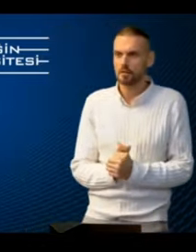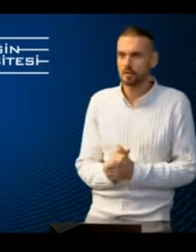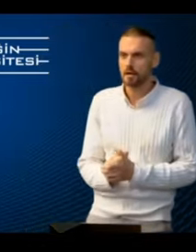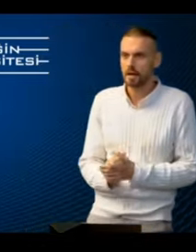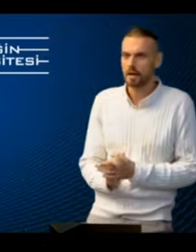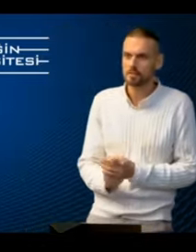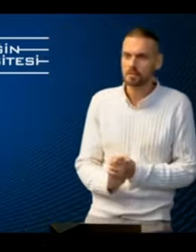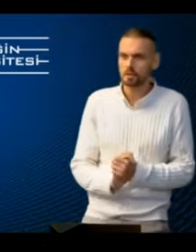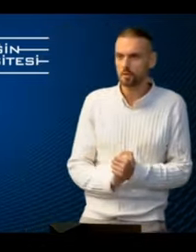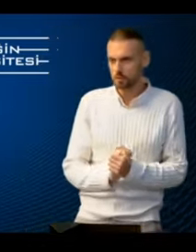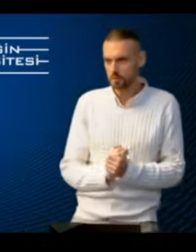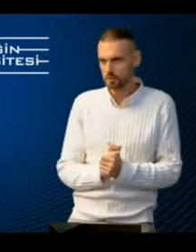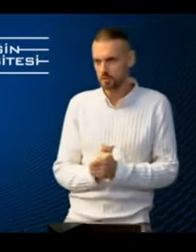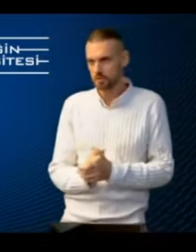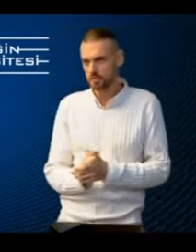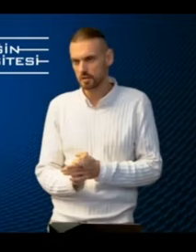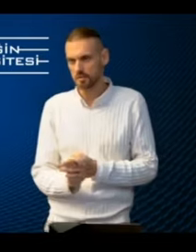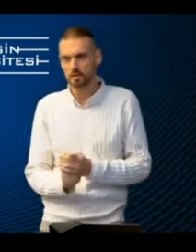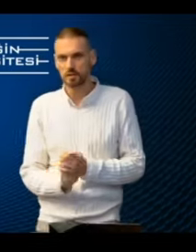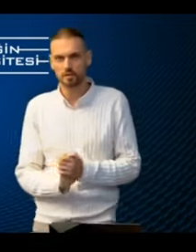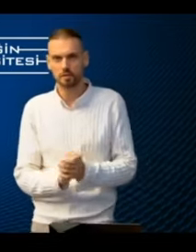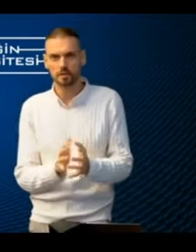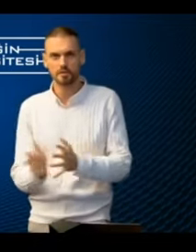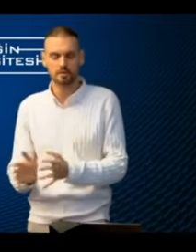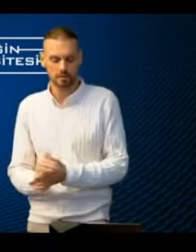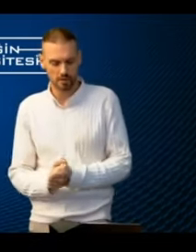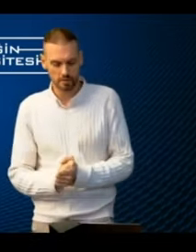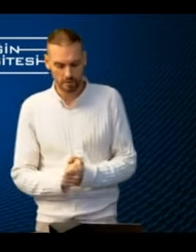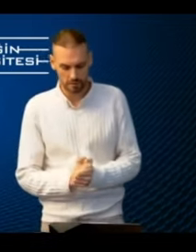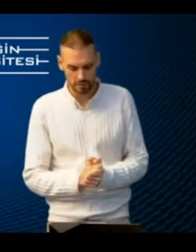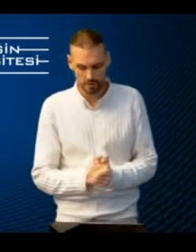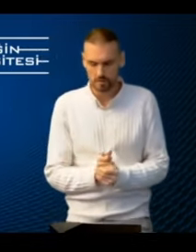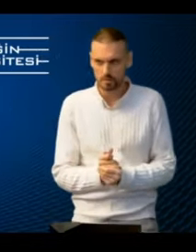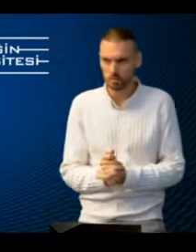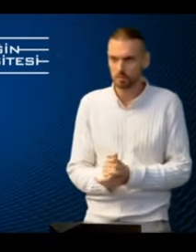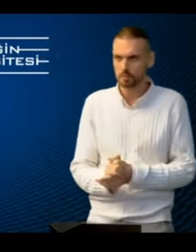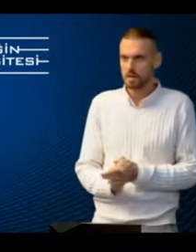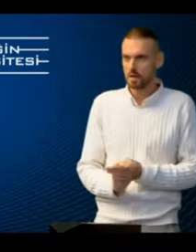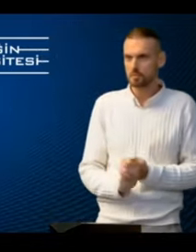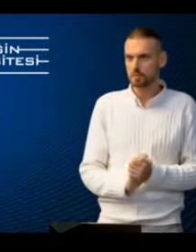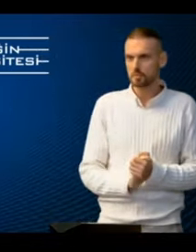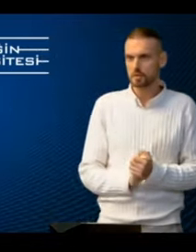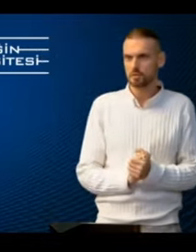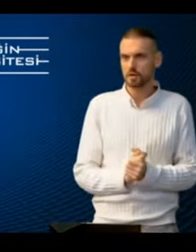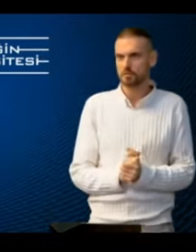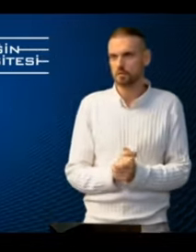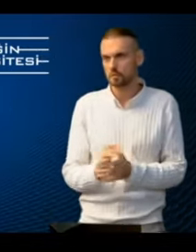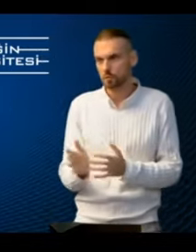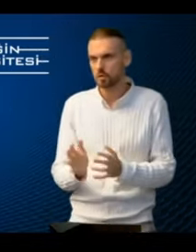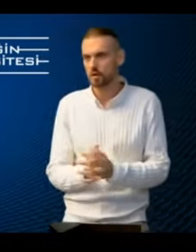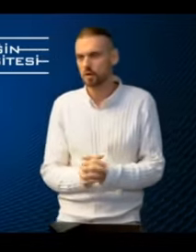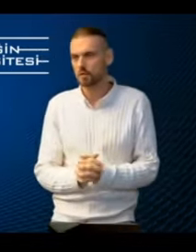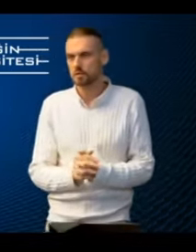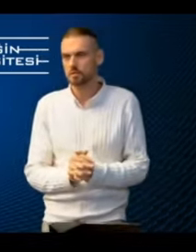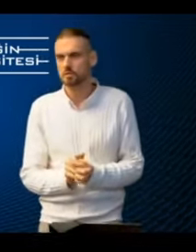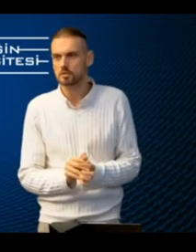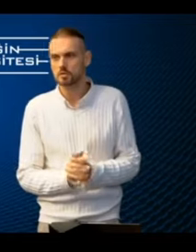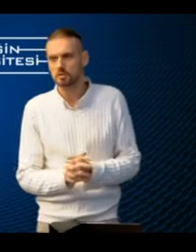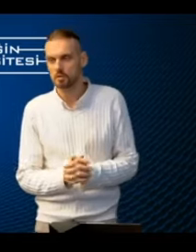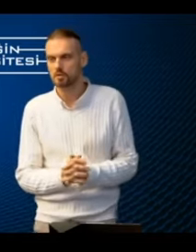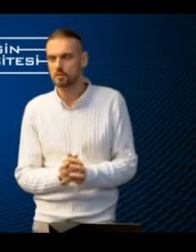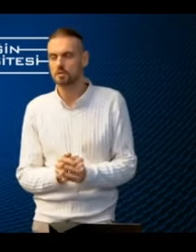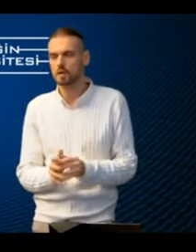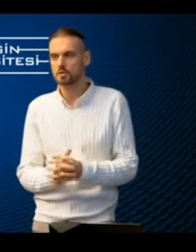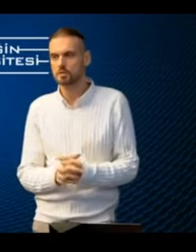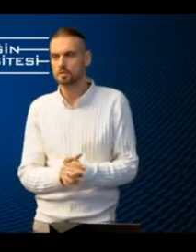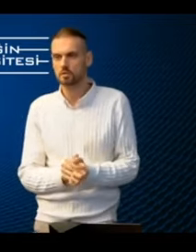and Osin University that is located on the Asian side of Istanbul. Apart from that, we have a few more institutions,